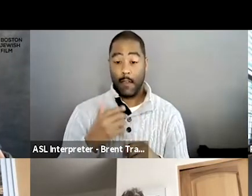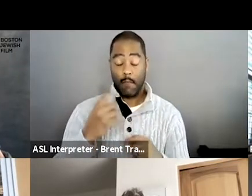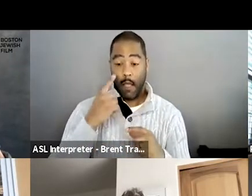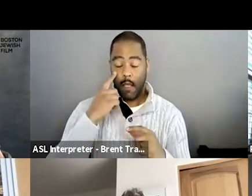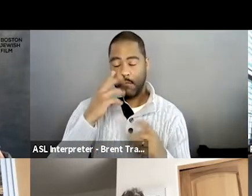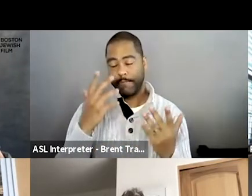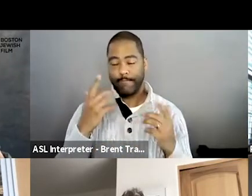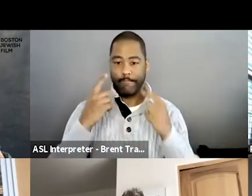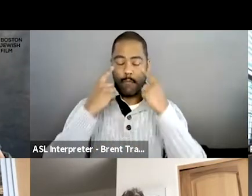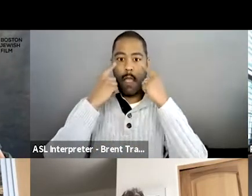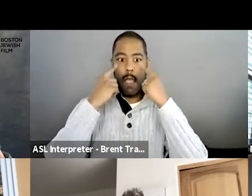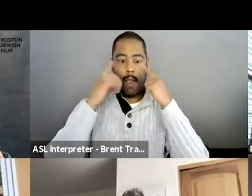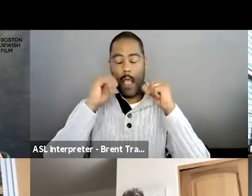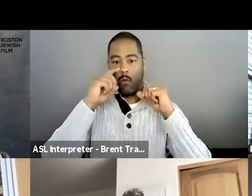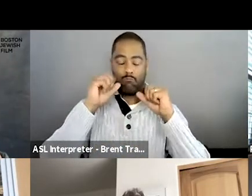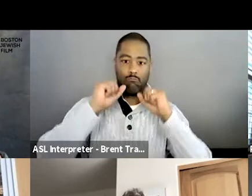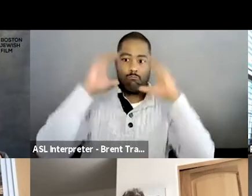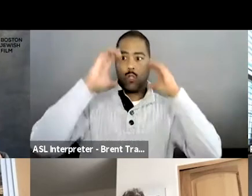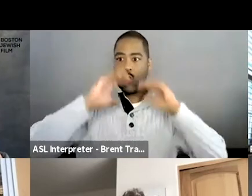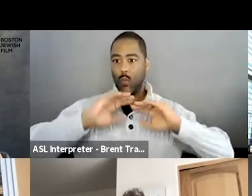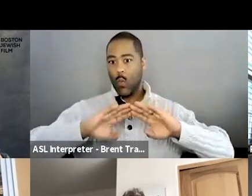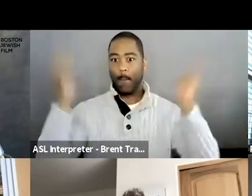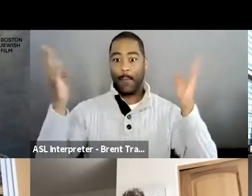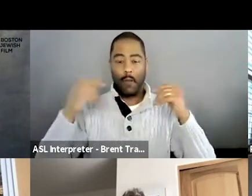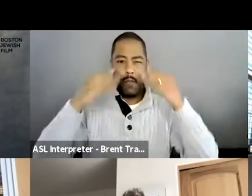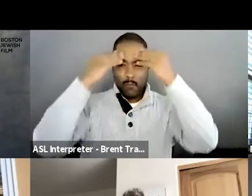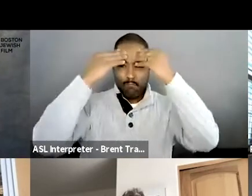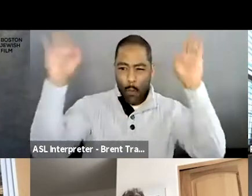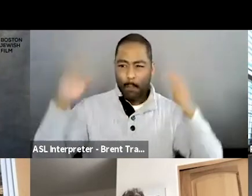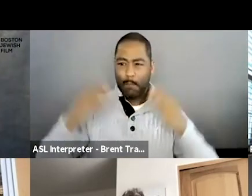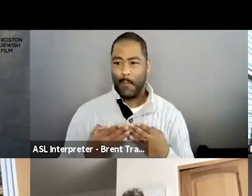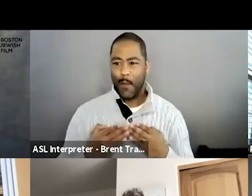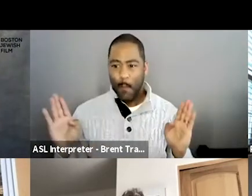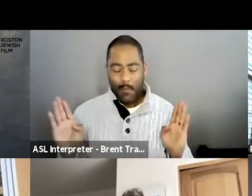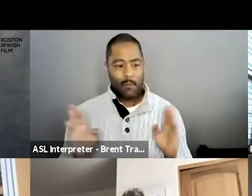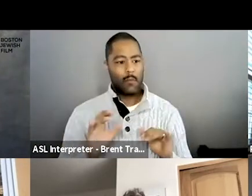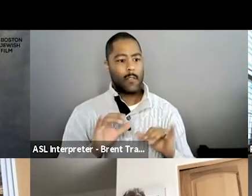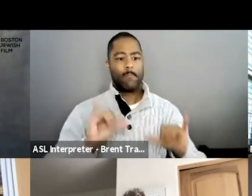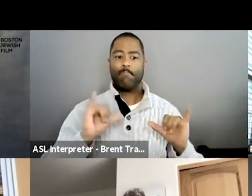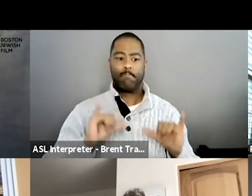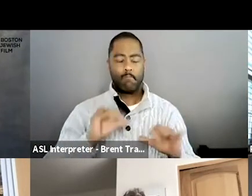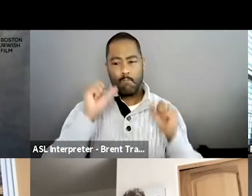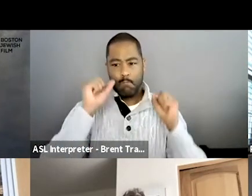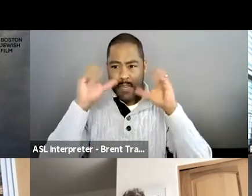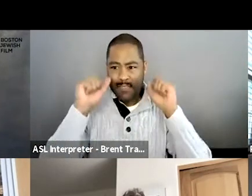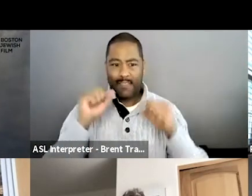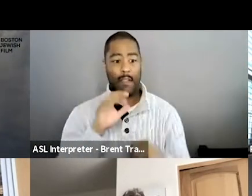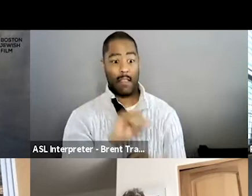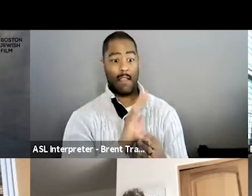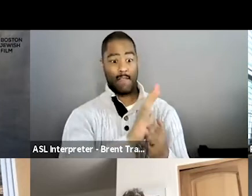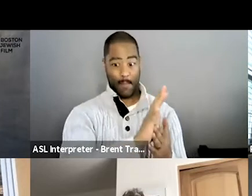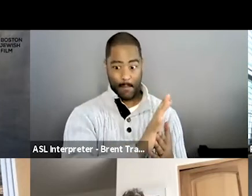alone as a third-party person, so it's just been amazing what it's been able to do for me and my family.